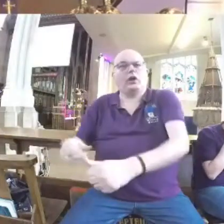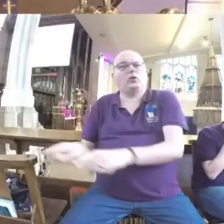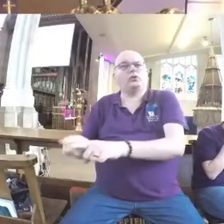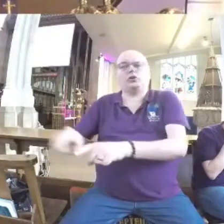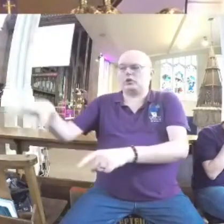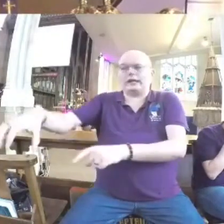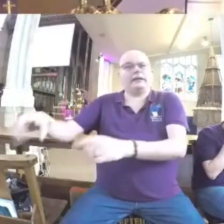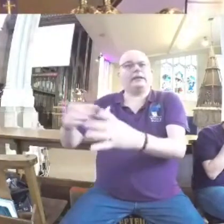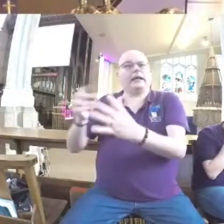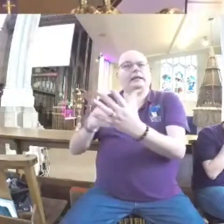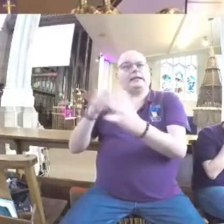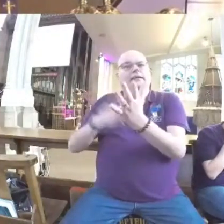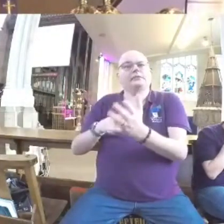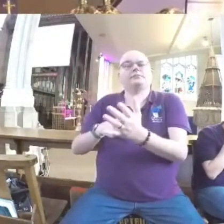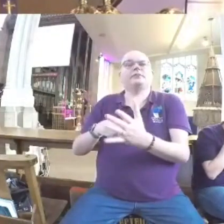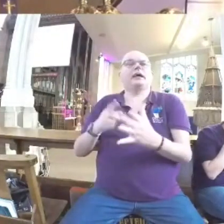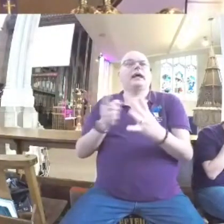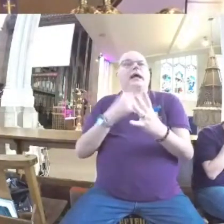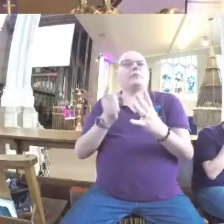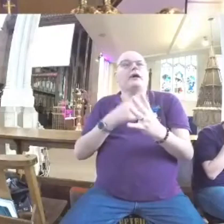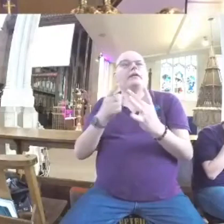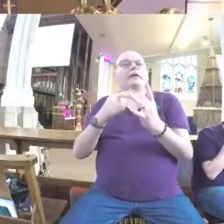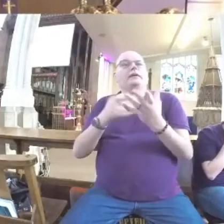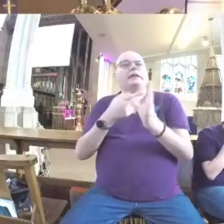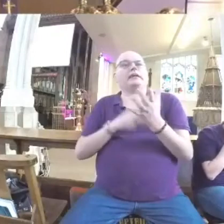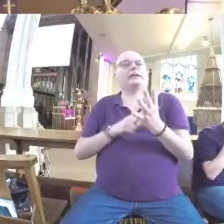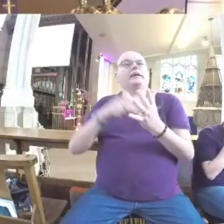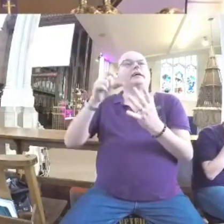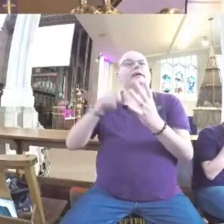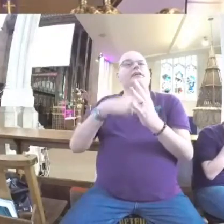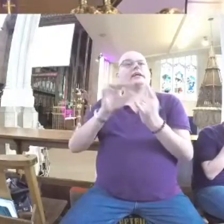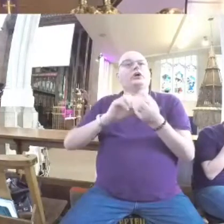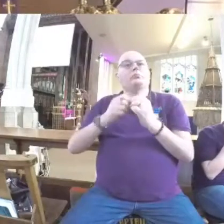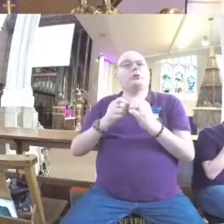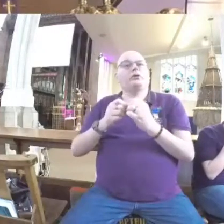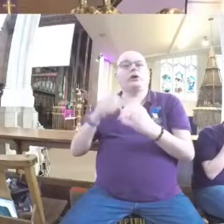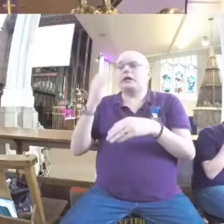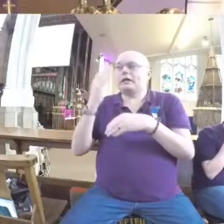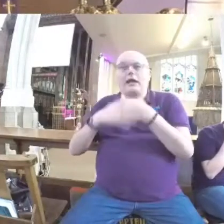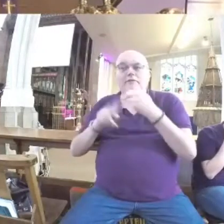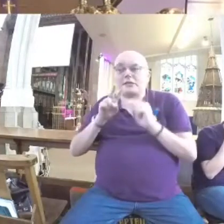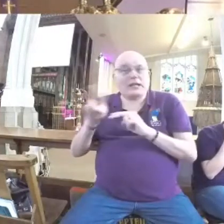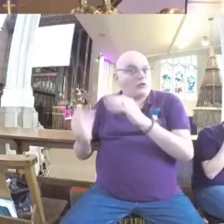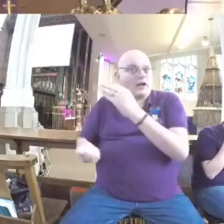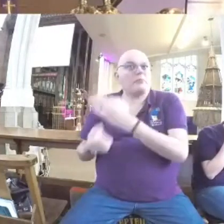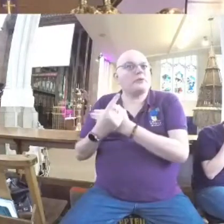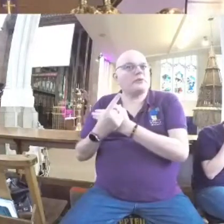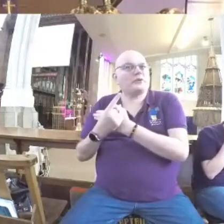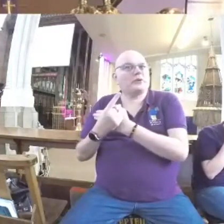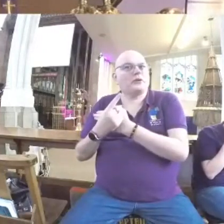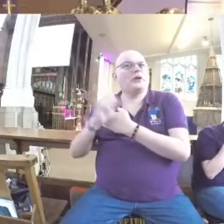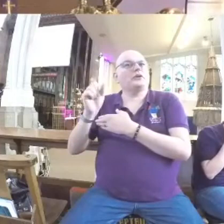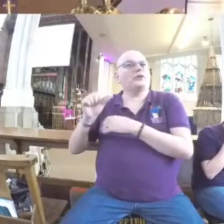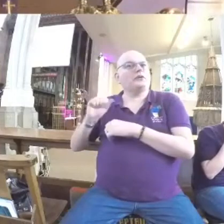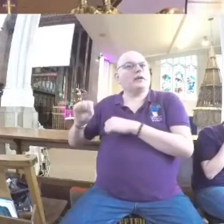Canaan. Abraham, Isaac and Jacob never see the fulfillment of those promises and their descendants